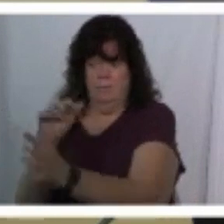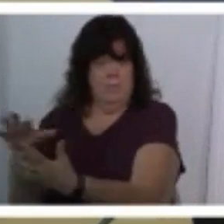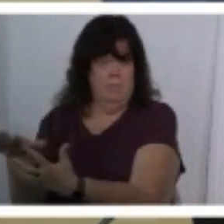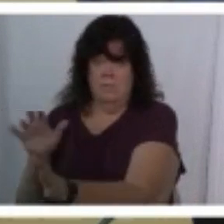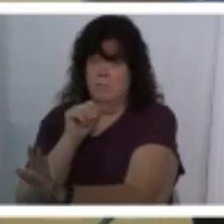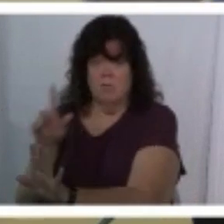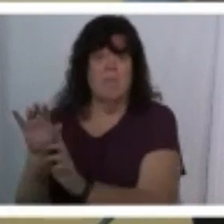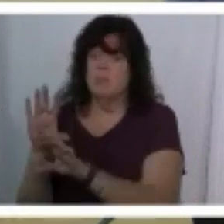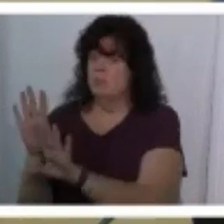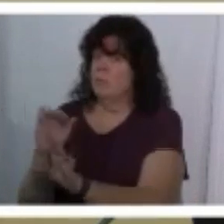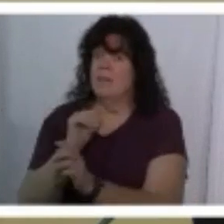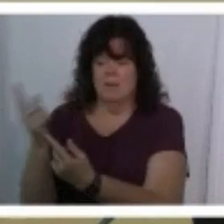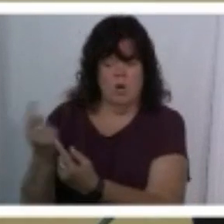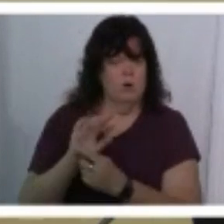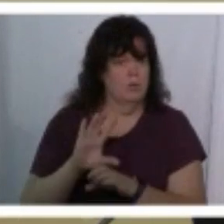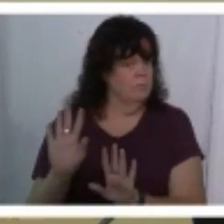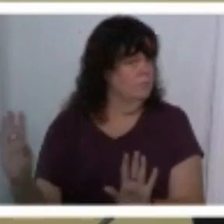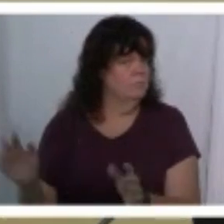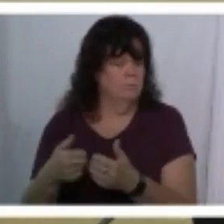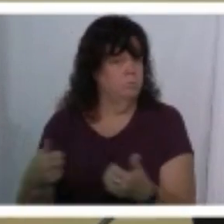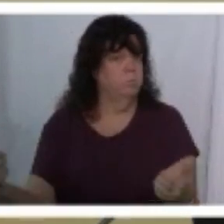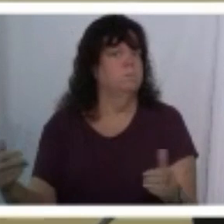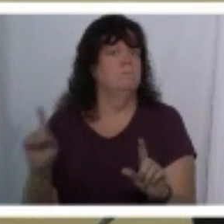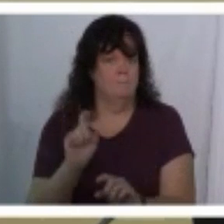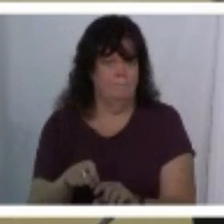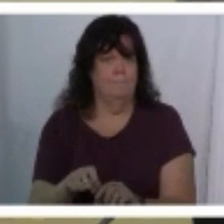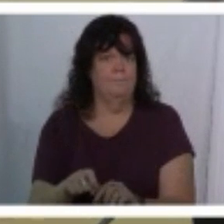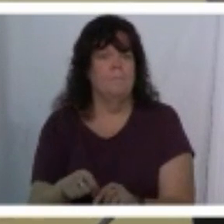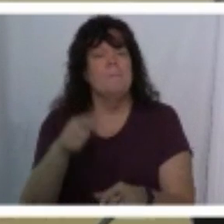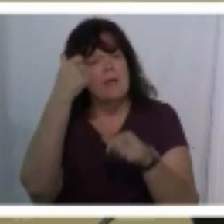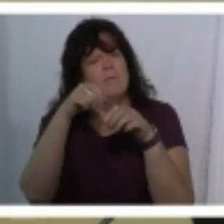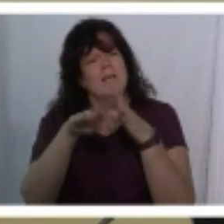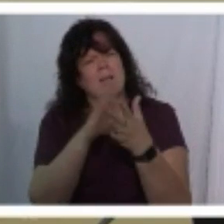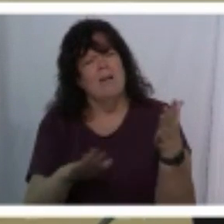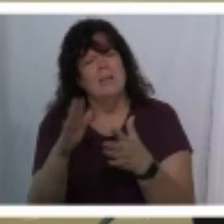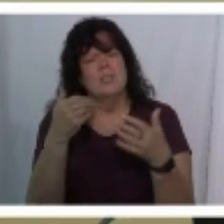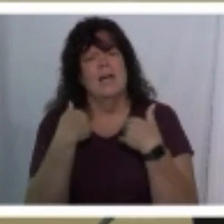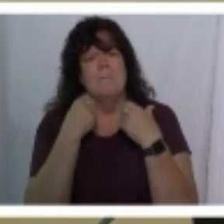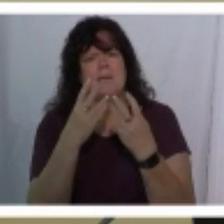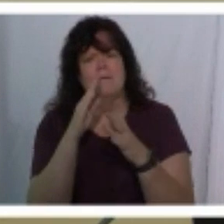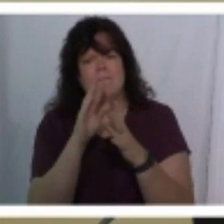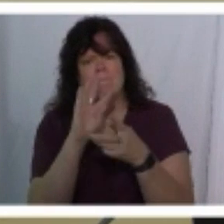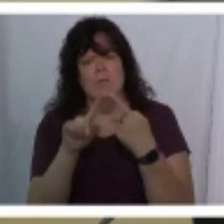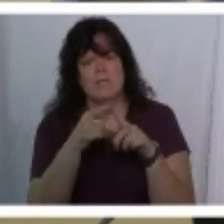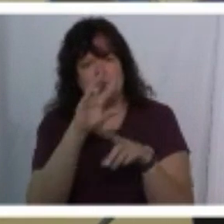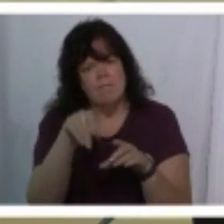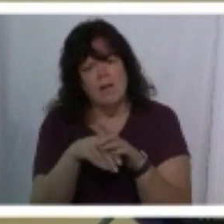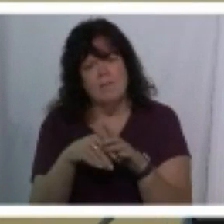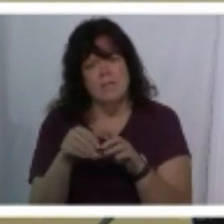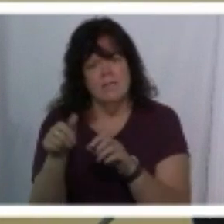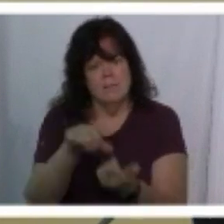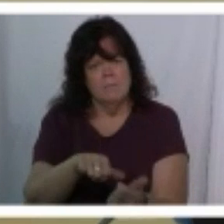because we didn't go to that church or they didn't come to our church i remember being in college i had a lot of friends that were involved in the baptist